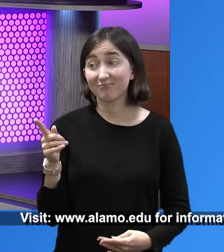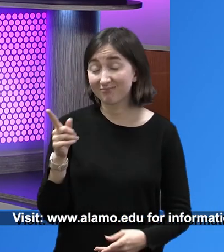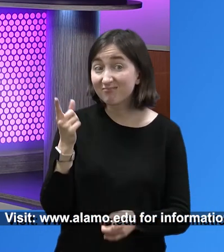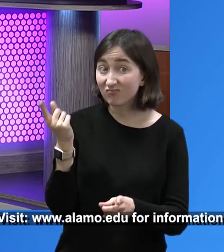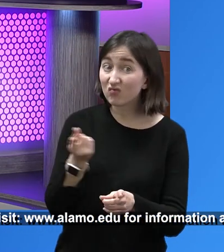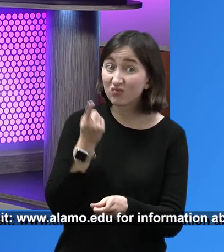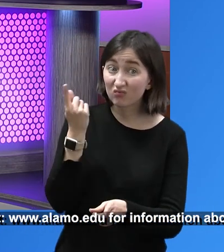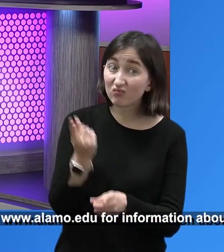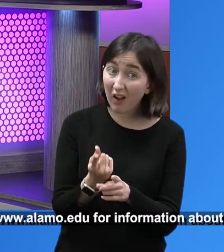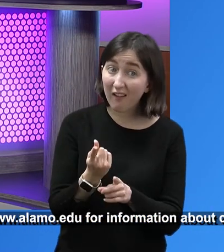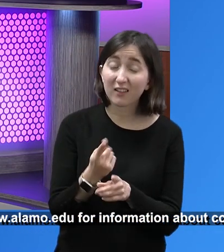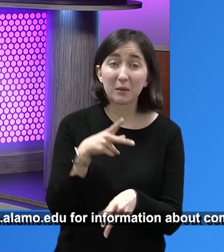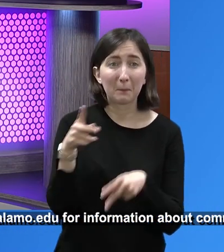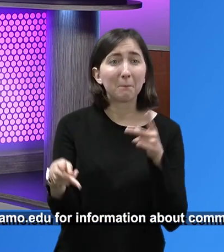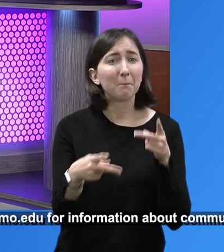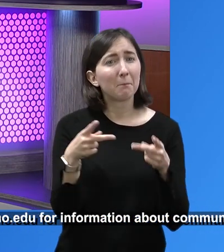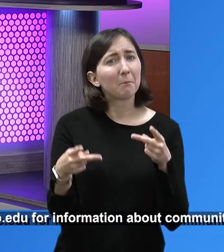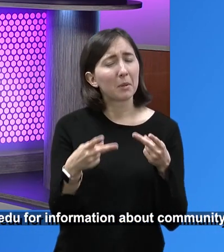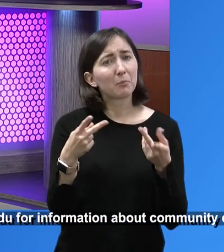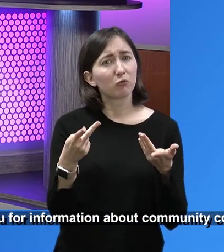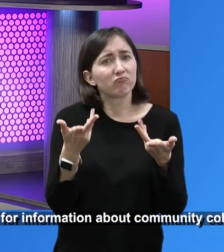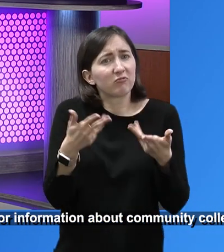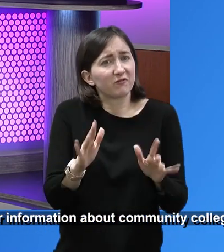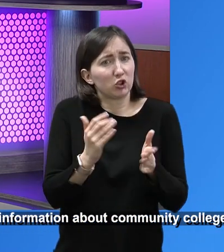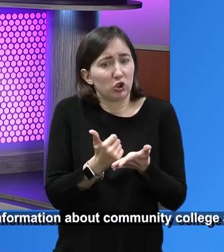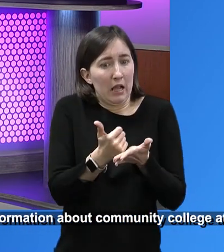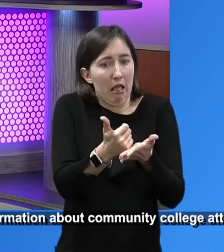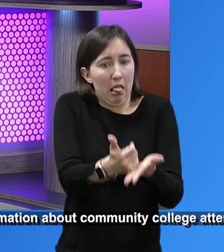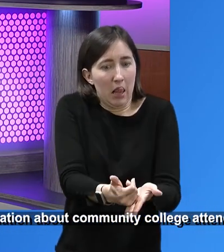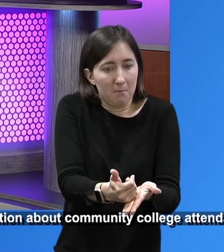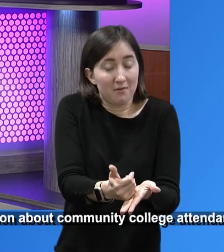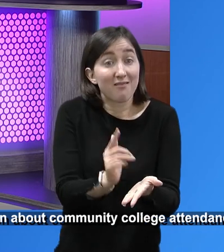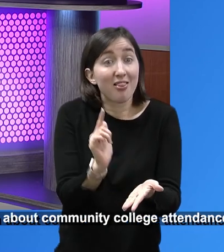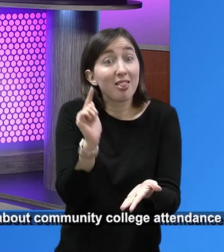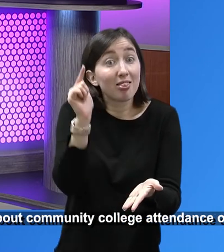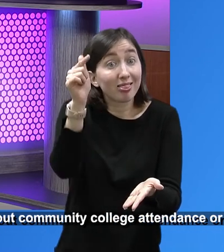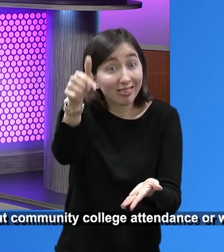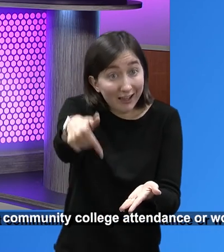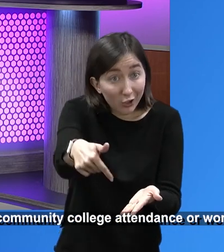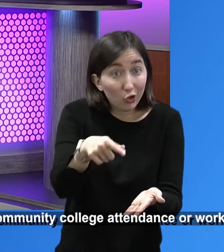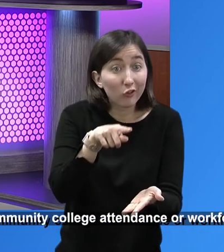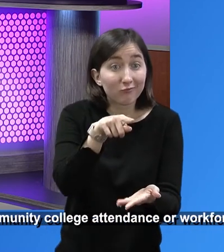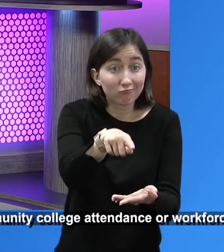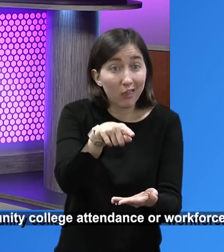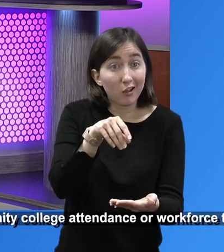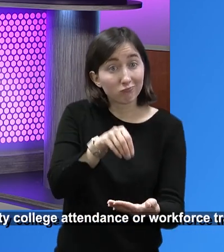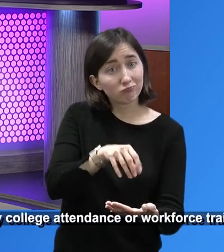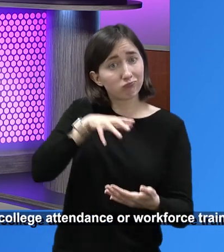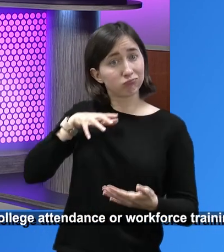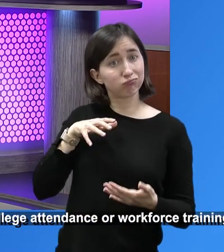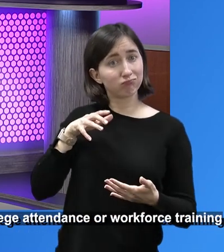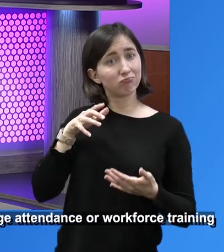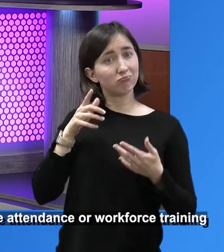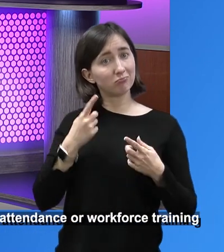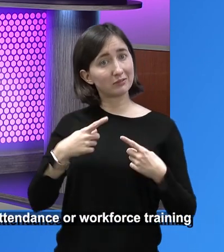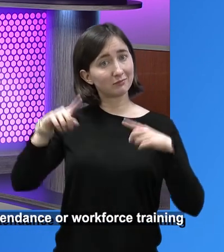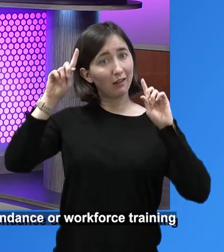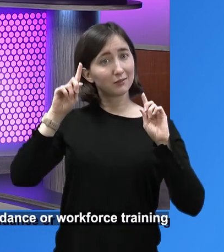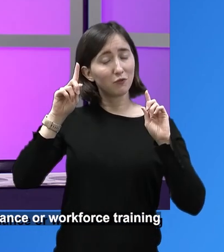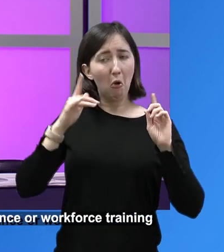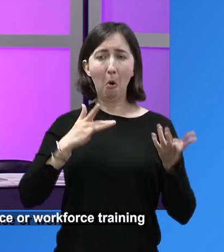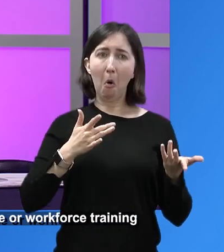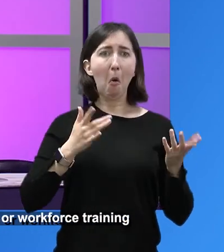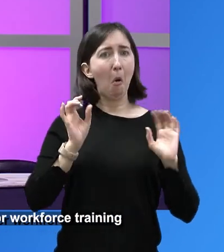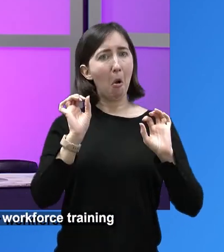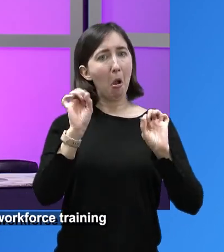absolutely right, that everybody seems to be, well, you know, wanting to pay forward. And we are blessed to be able to do that. So not only do our